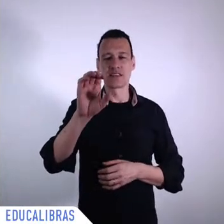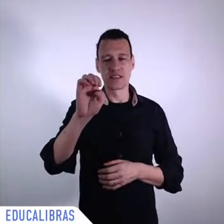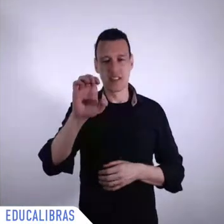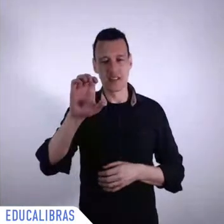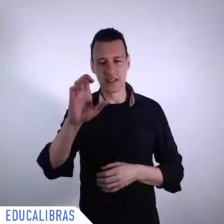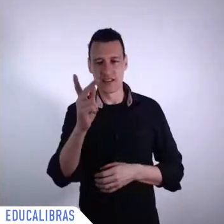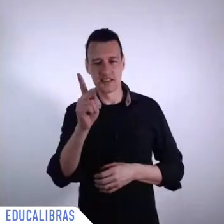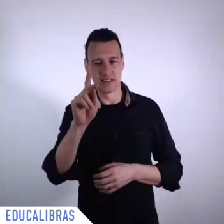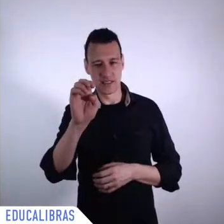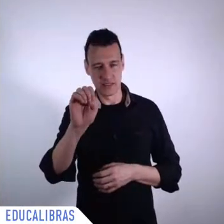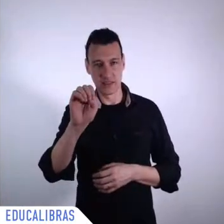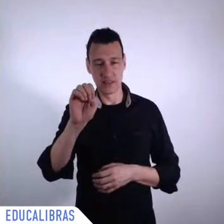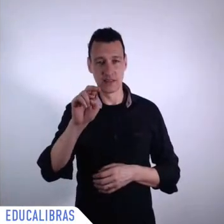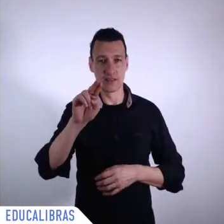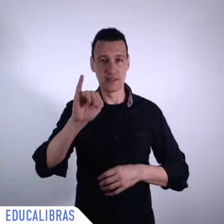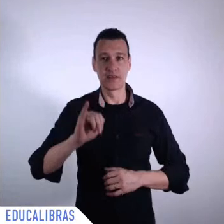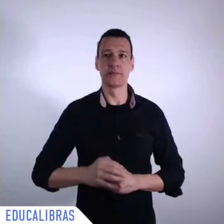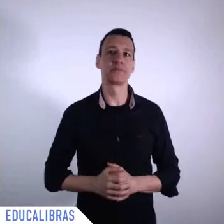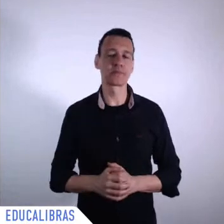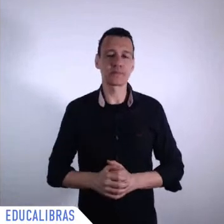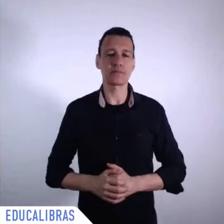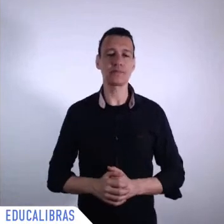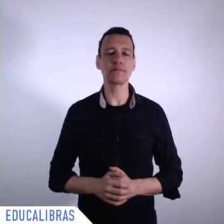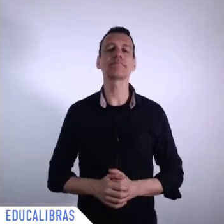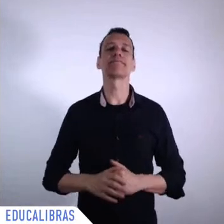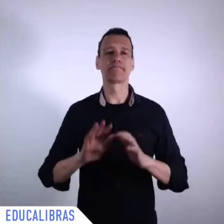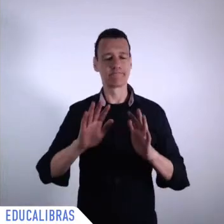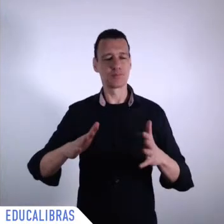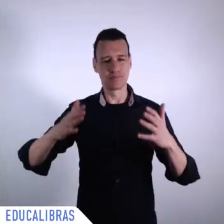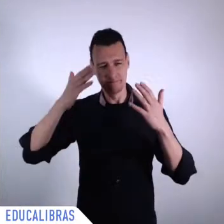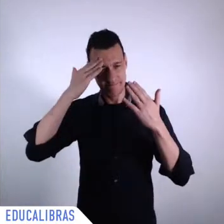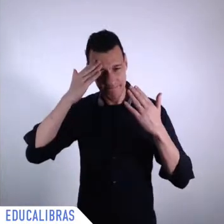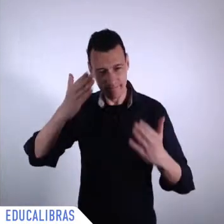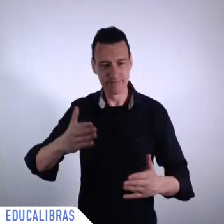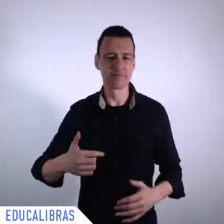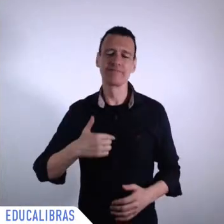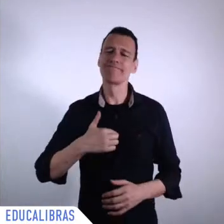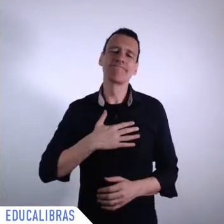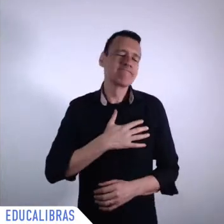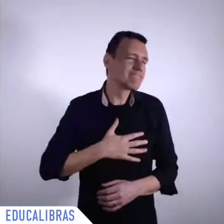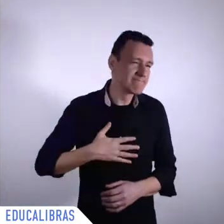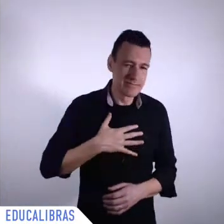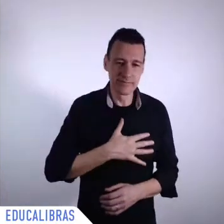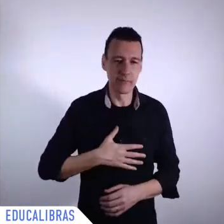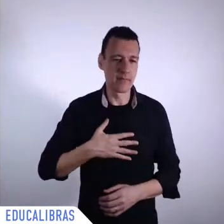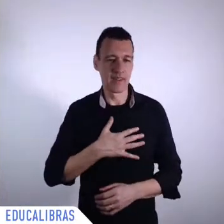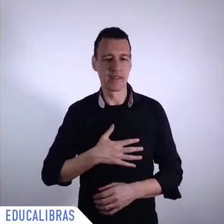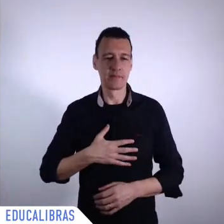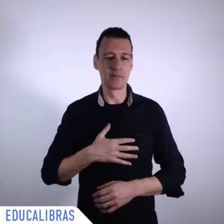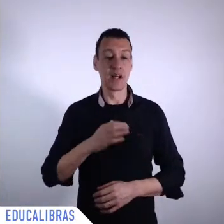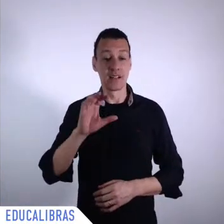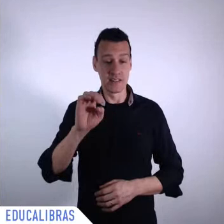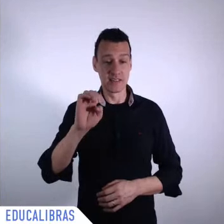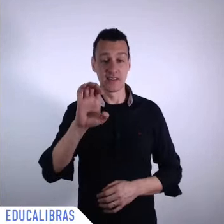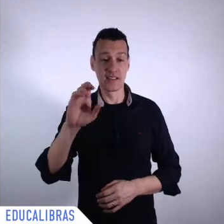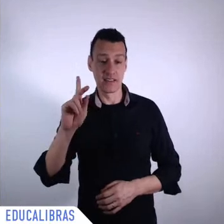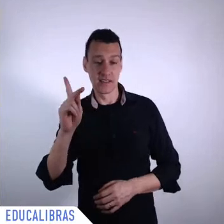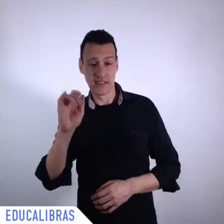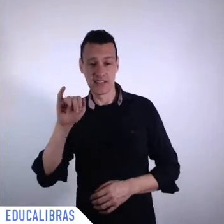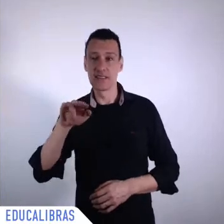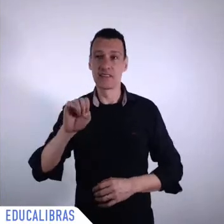distinguished leaders like Celso Amorim and Irina Bokova and also thanks a lot to Vinicius to Felipe